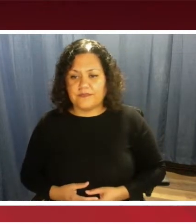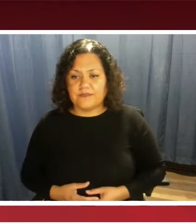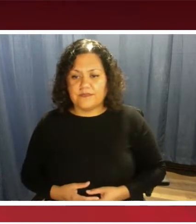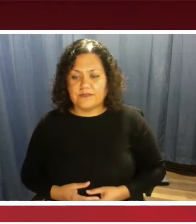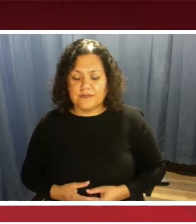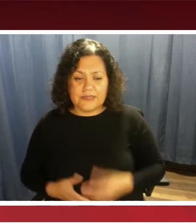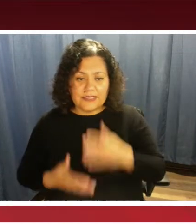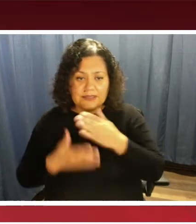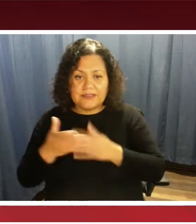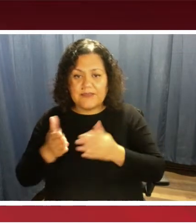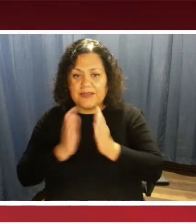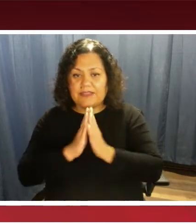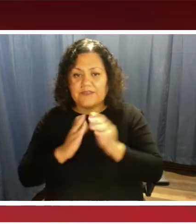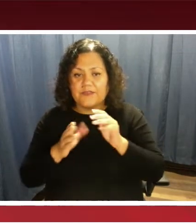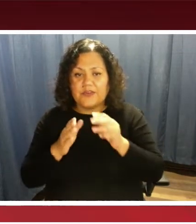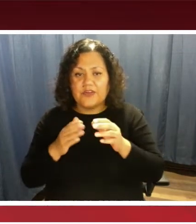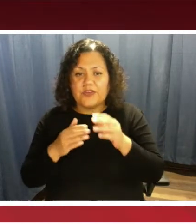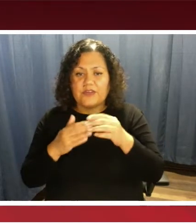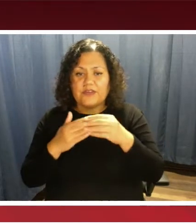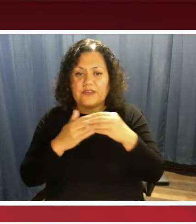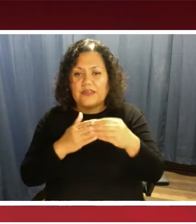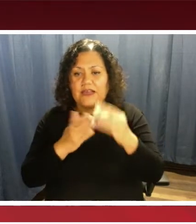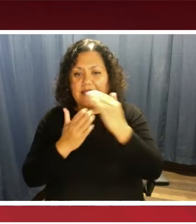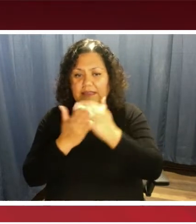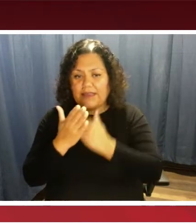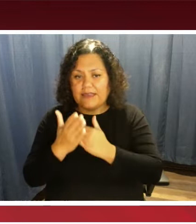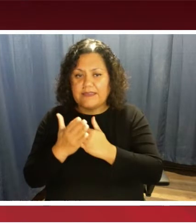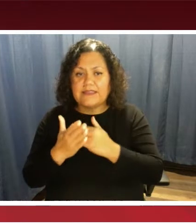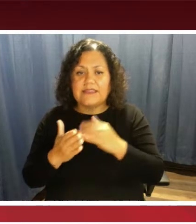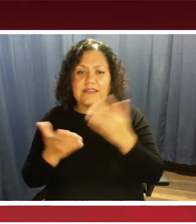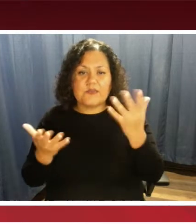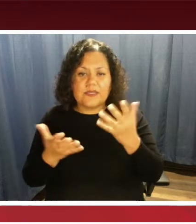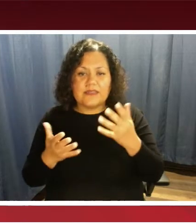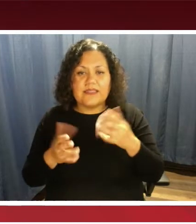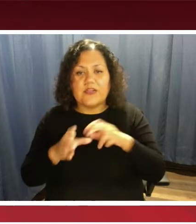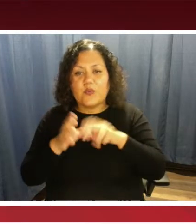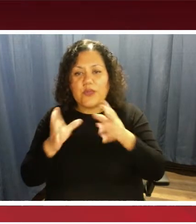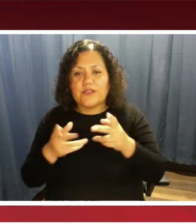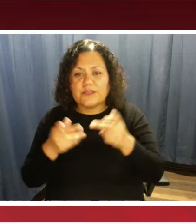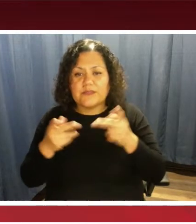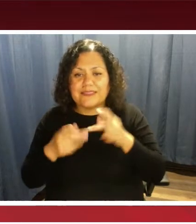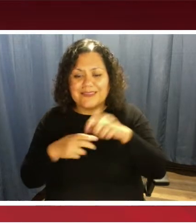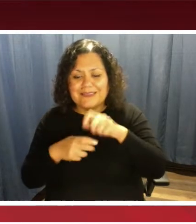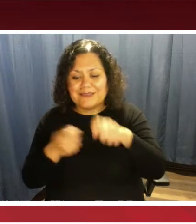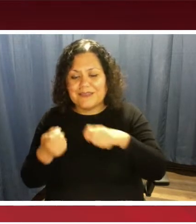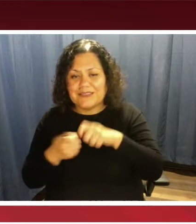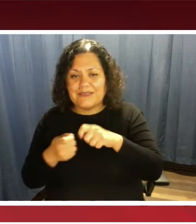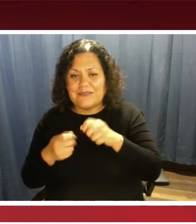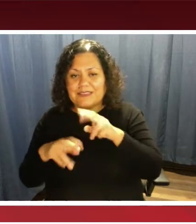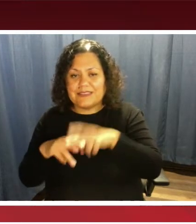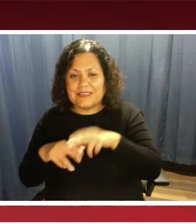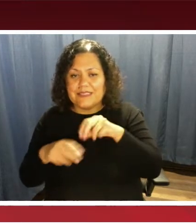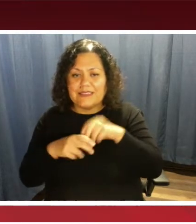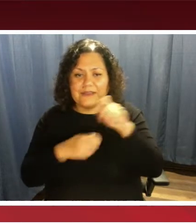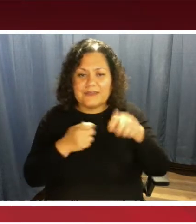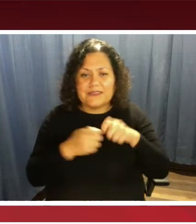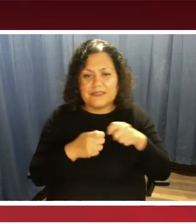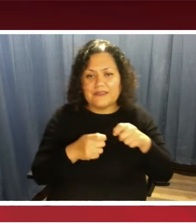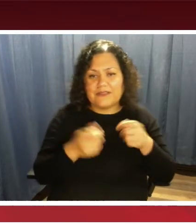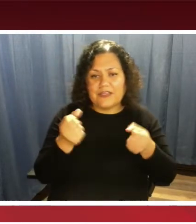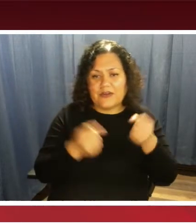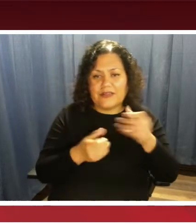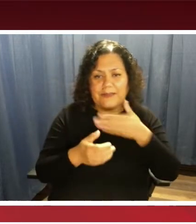for subscription service is that the rider is placed on a specific seat on a specific vehicle that best meets the